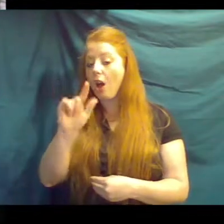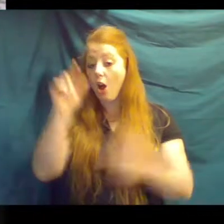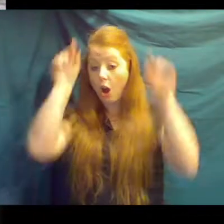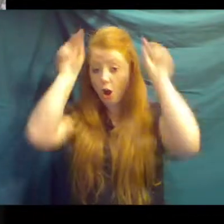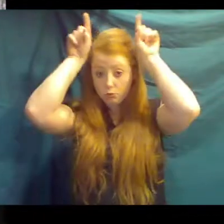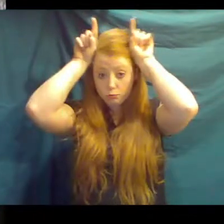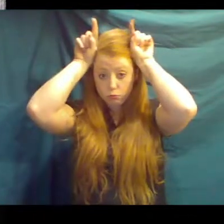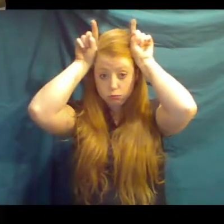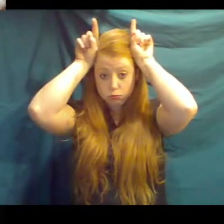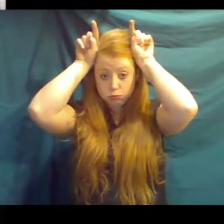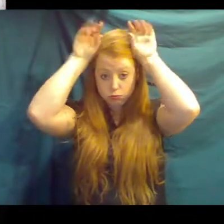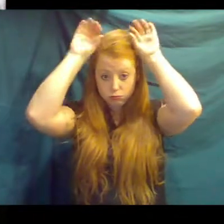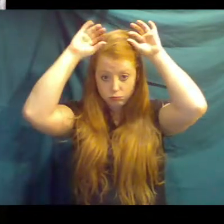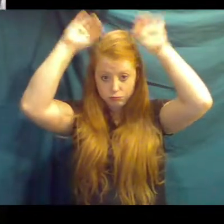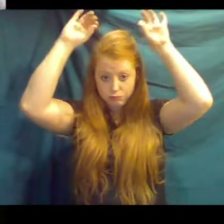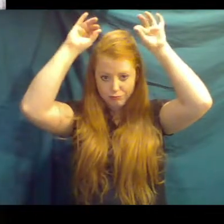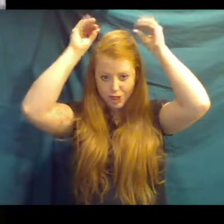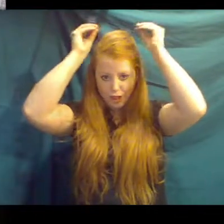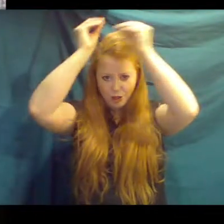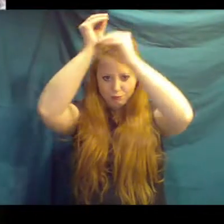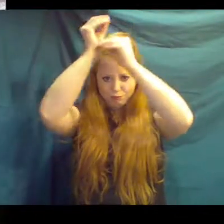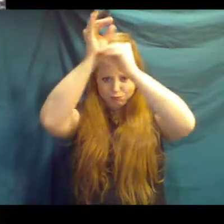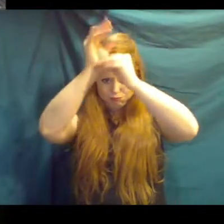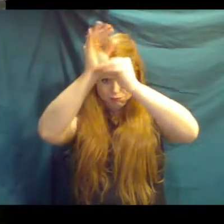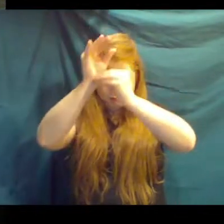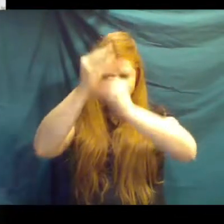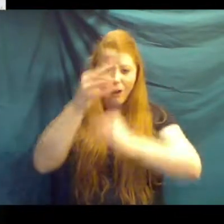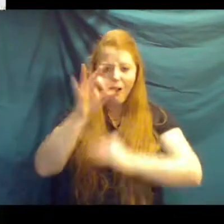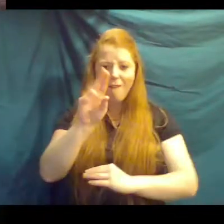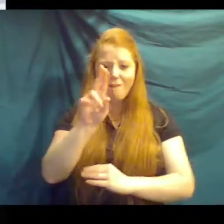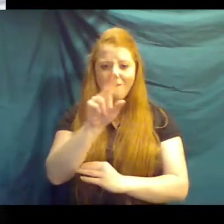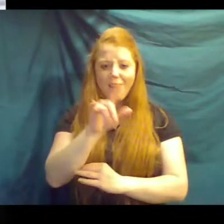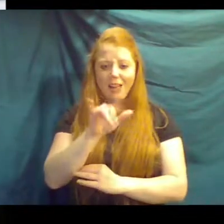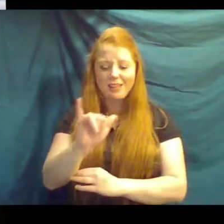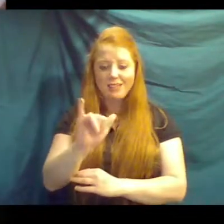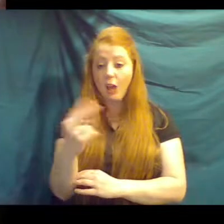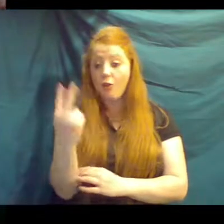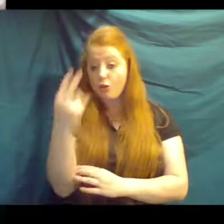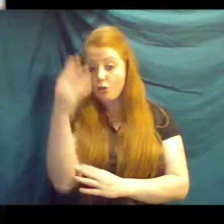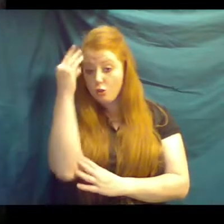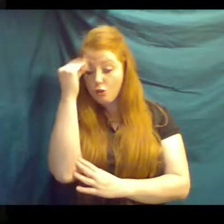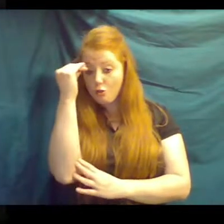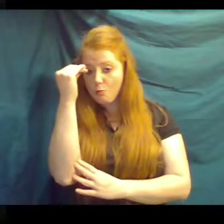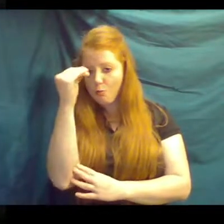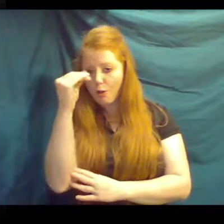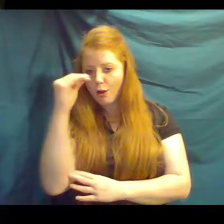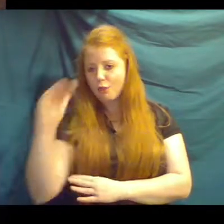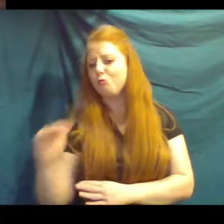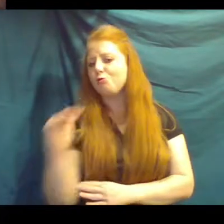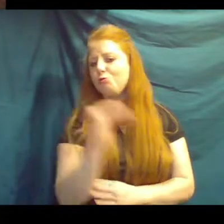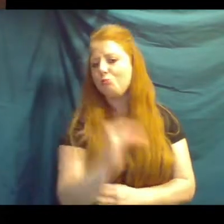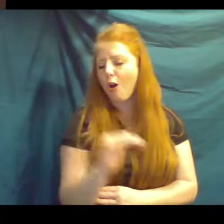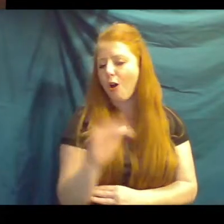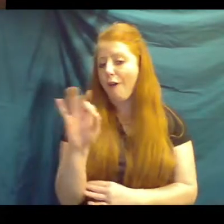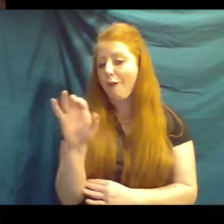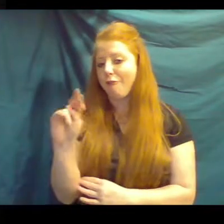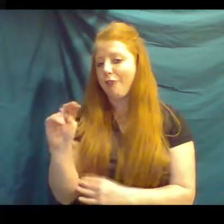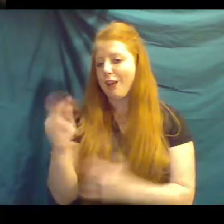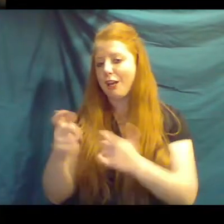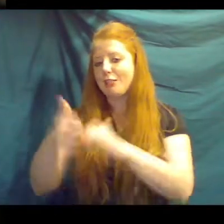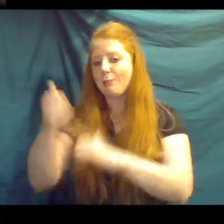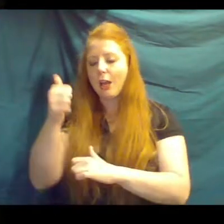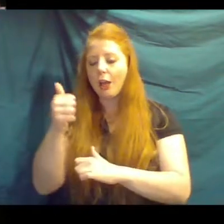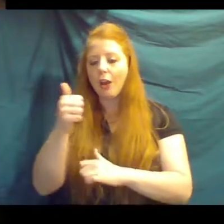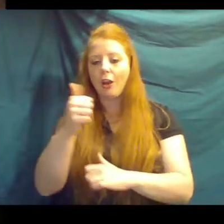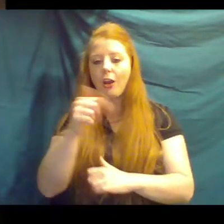are very, very fuzzy. And then obviously the two boys are the small ones. Fen is the bigger of the two. And Theo, just like Cece, is also